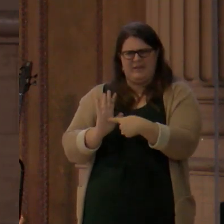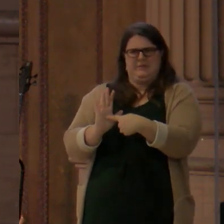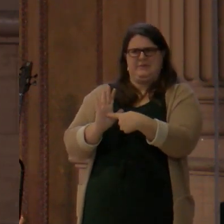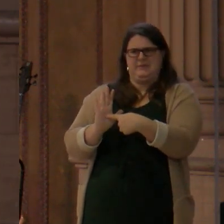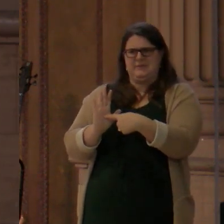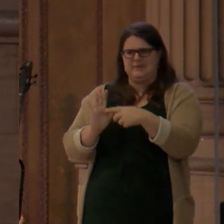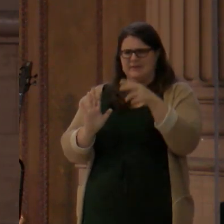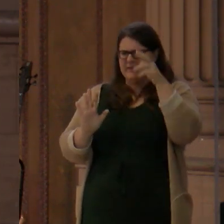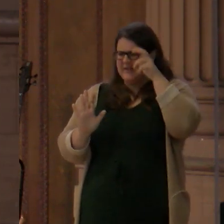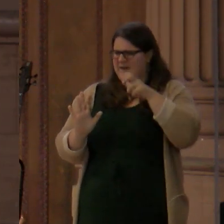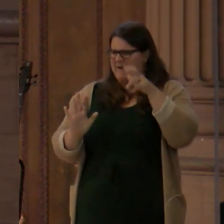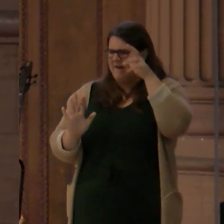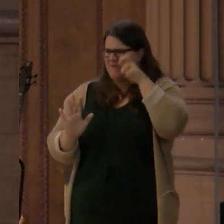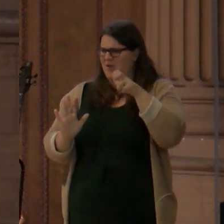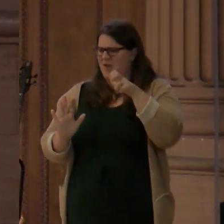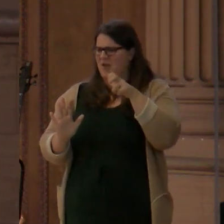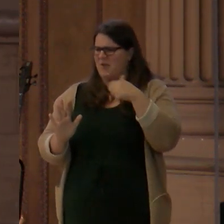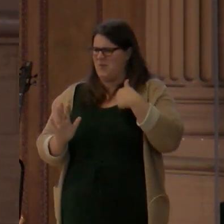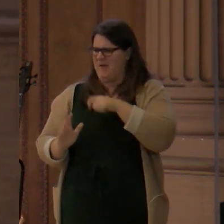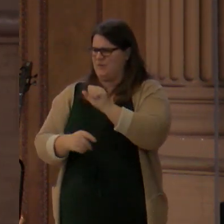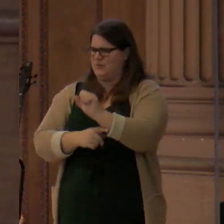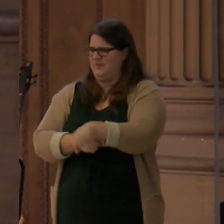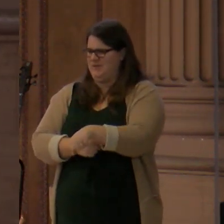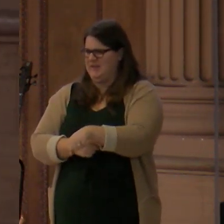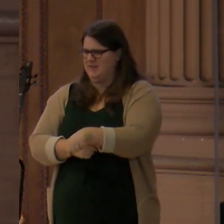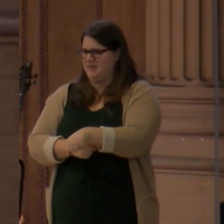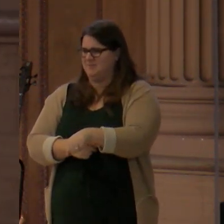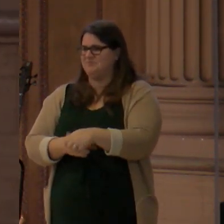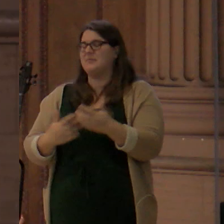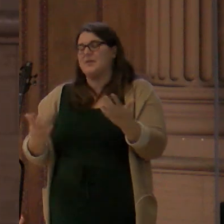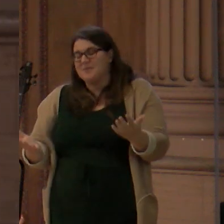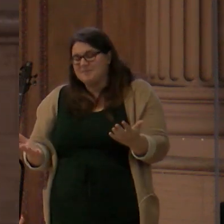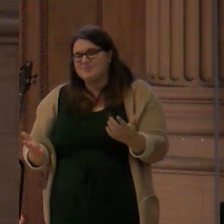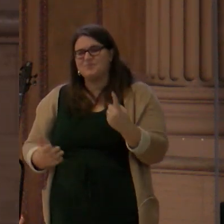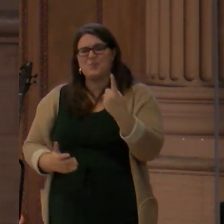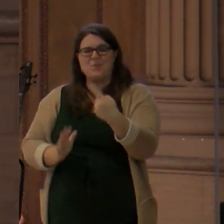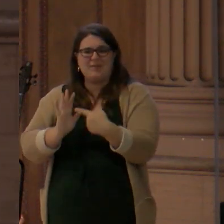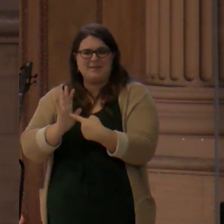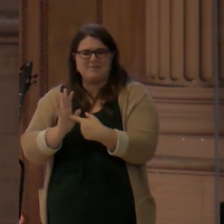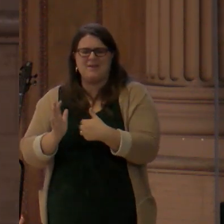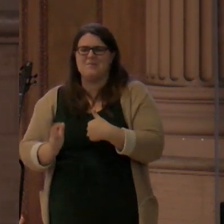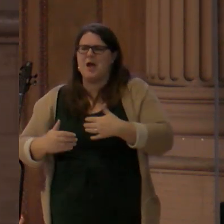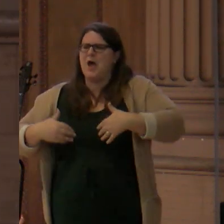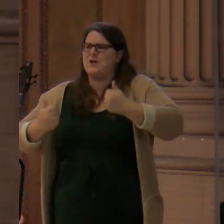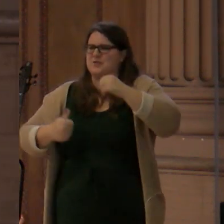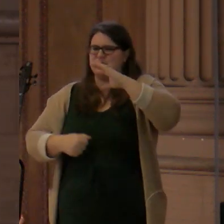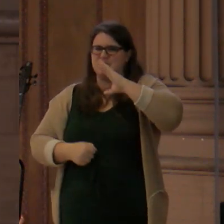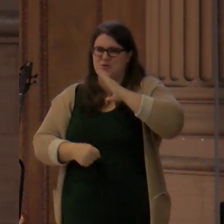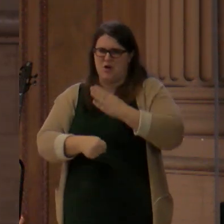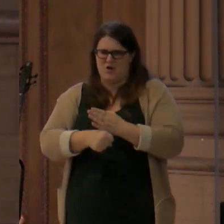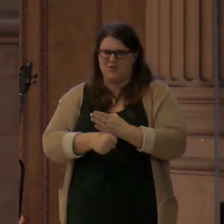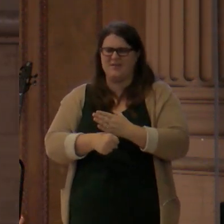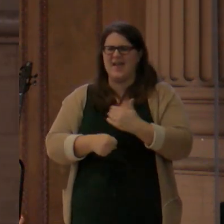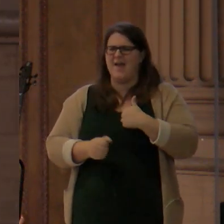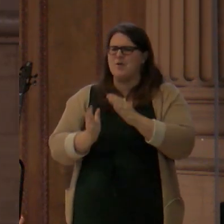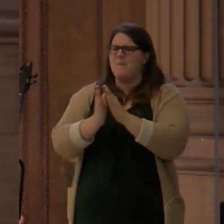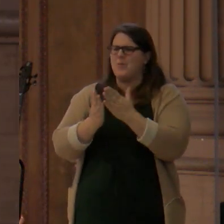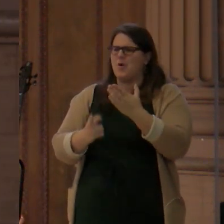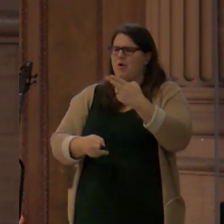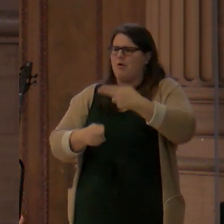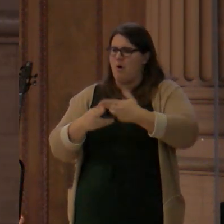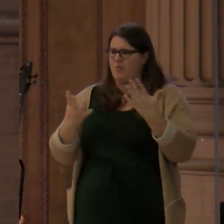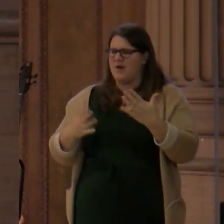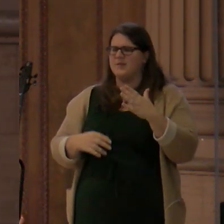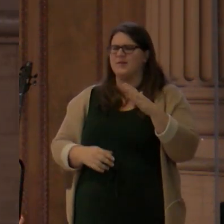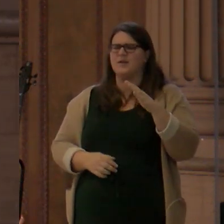tale in some way. So for example, again, my youngest daughter, she has a children's book. It's called Unicorns Are the Worst.